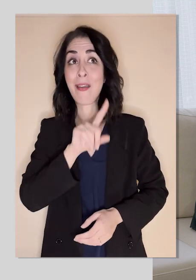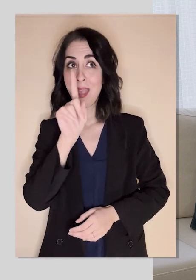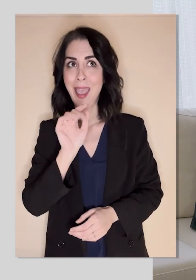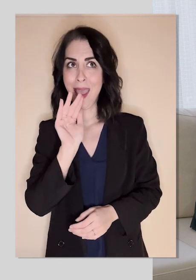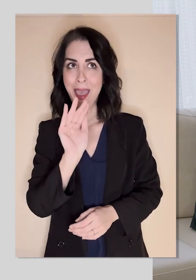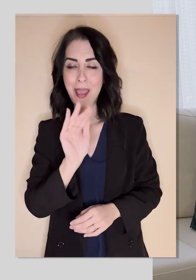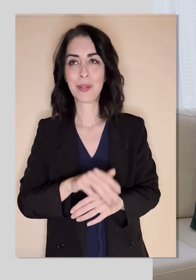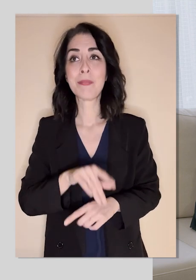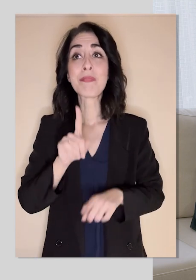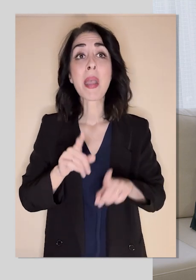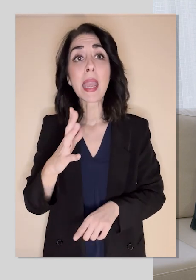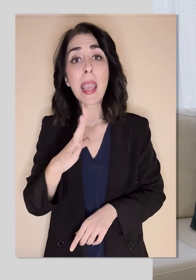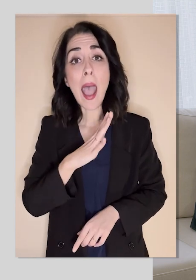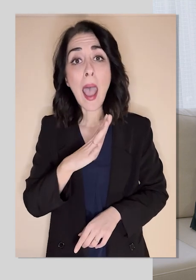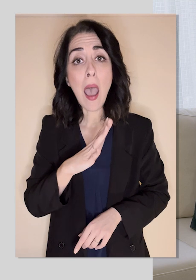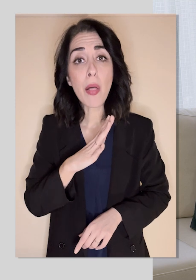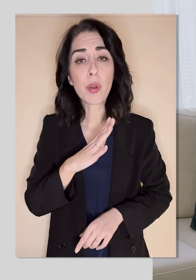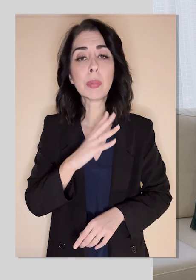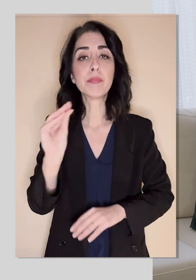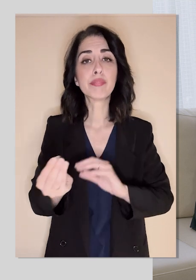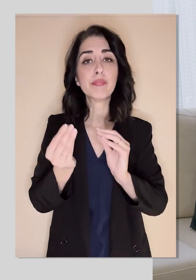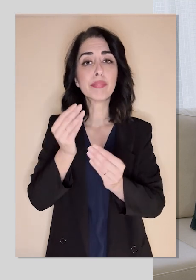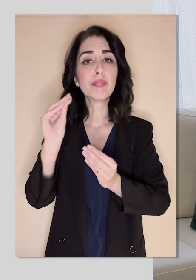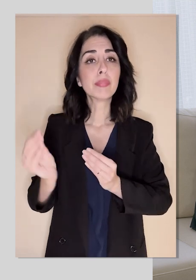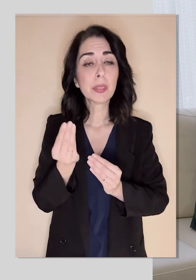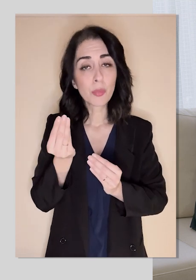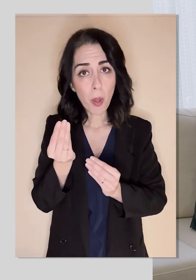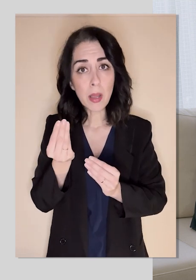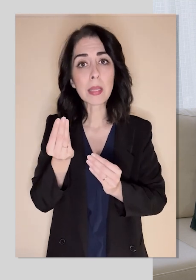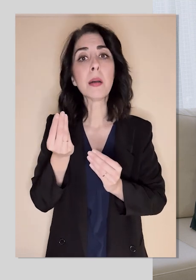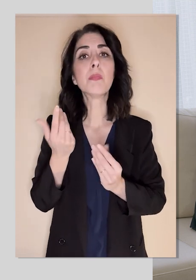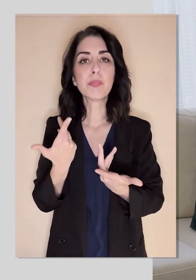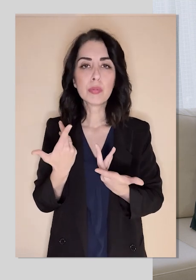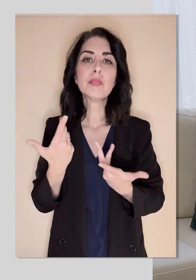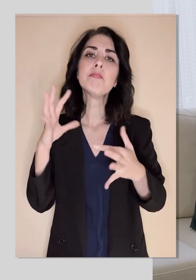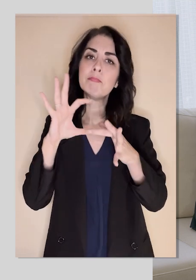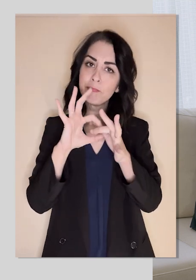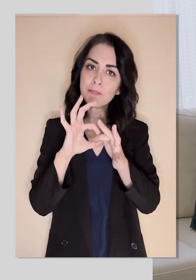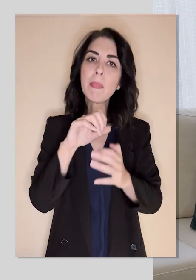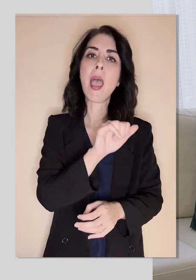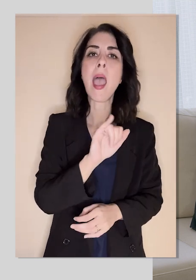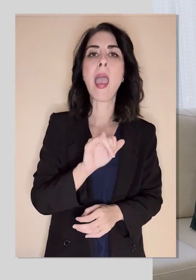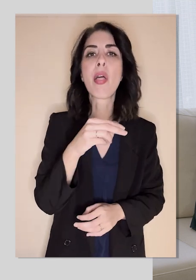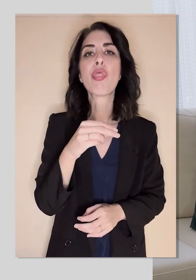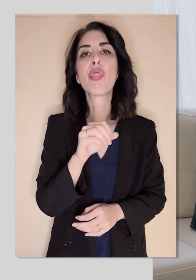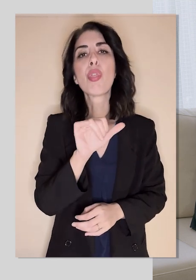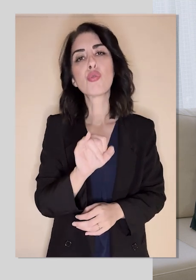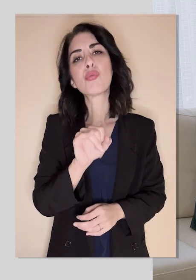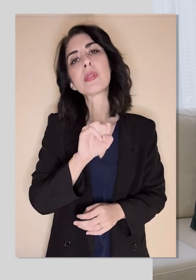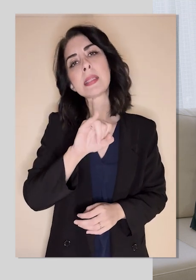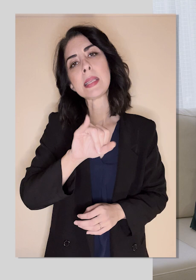that could be related to what we call vestibular migraine, but not have any sign of migraine themselves.